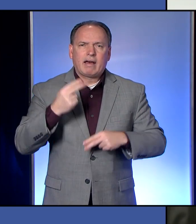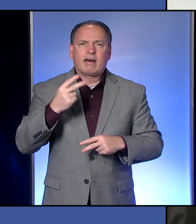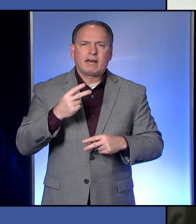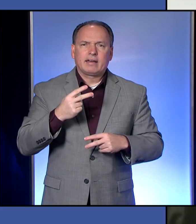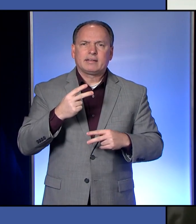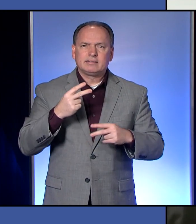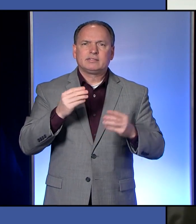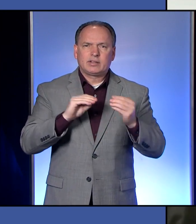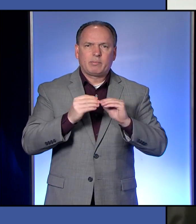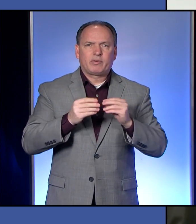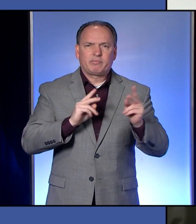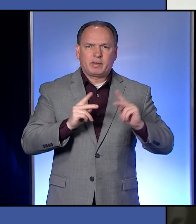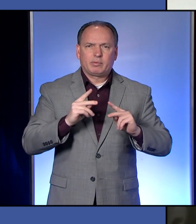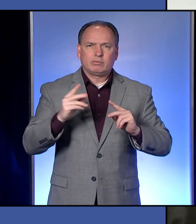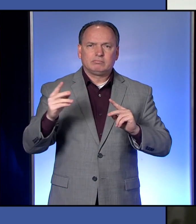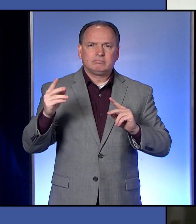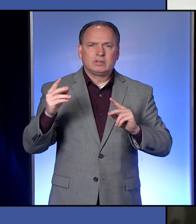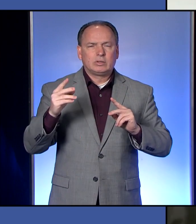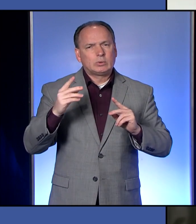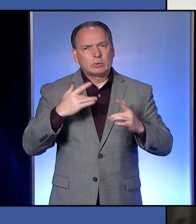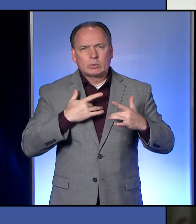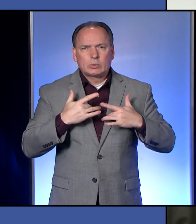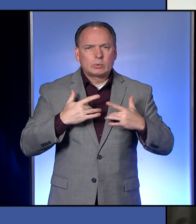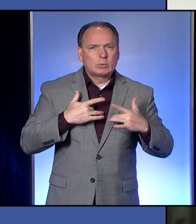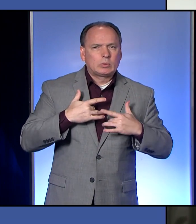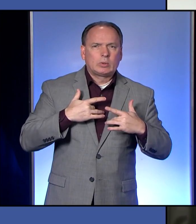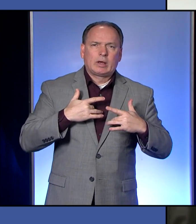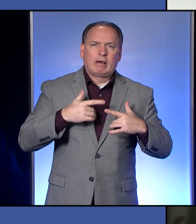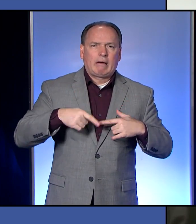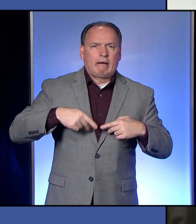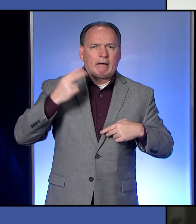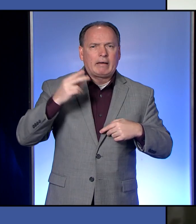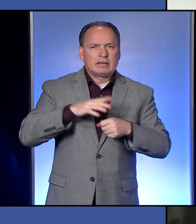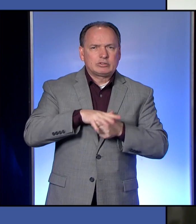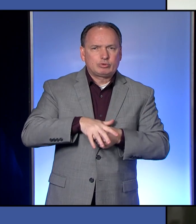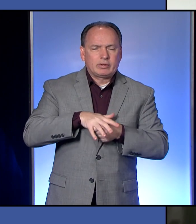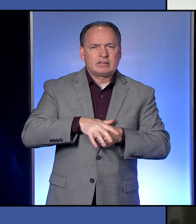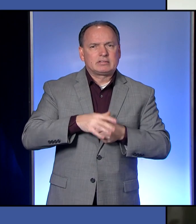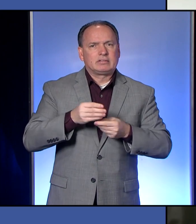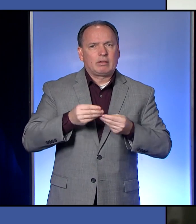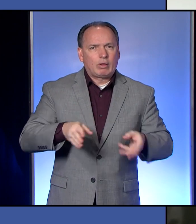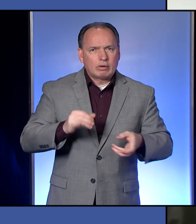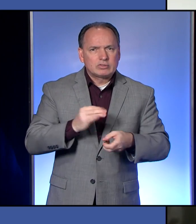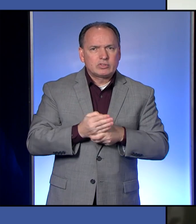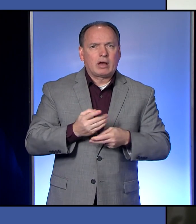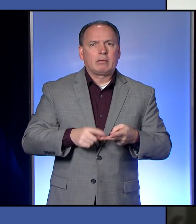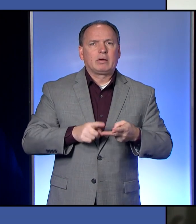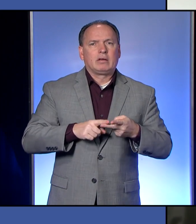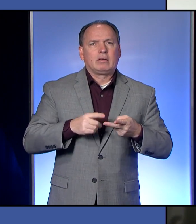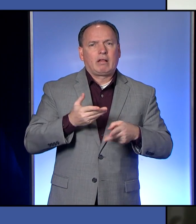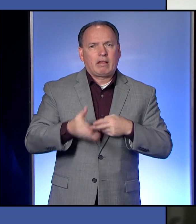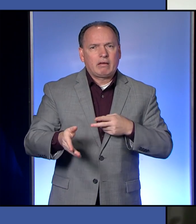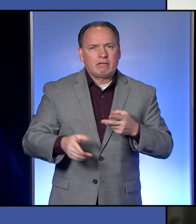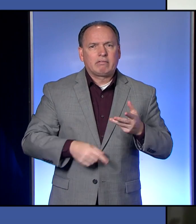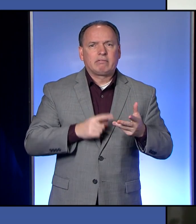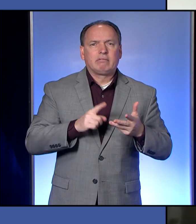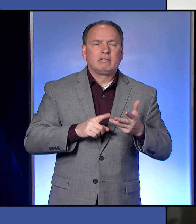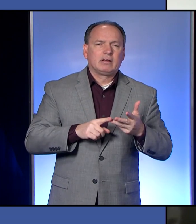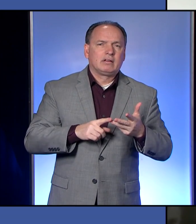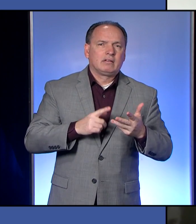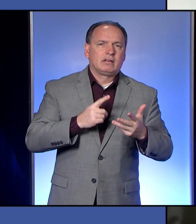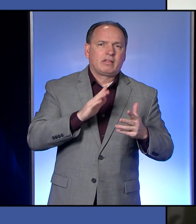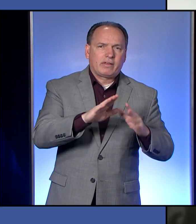patients. People are worried about their jobs, they're worried about layoffs, they're worried about loved ones,